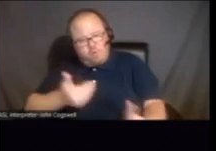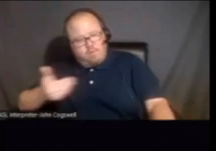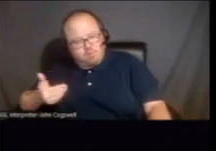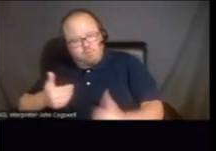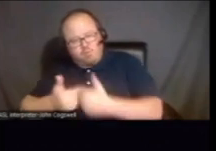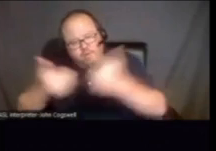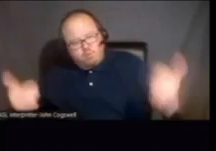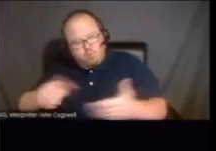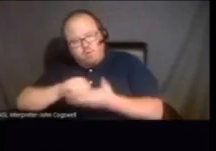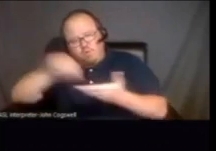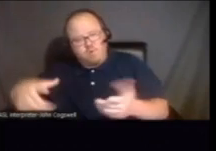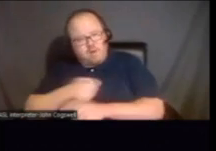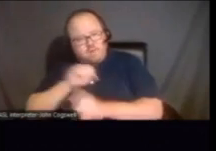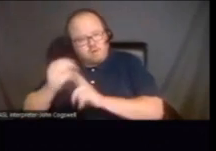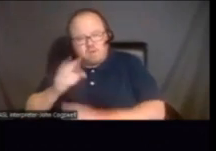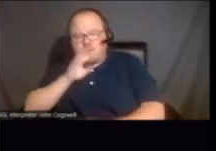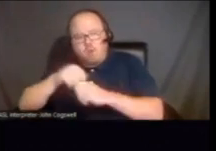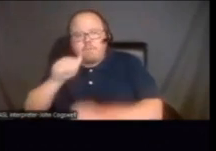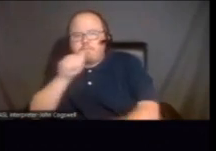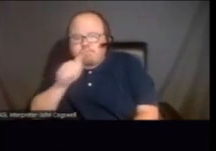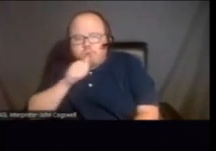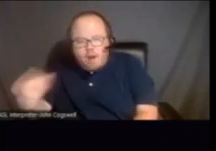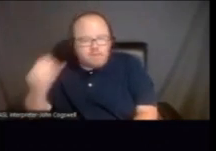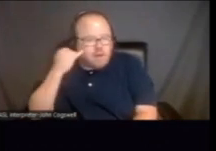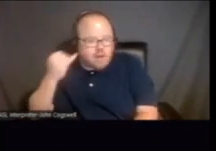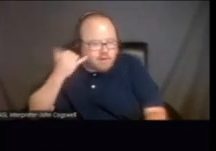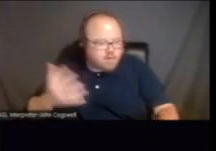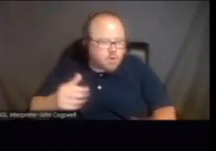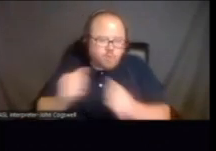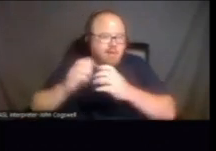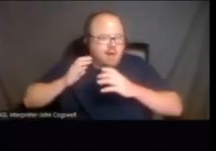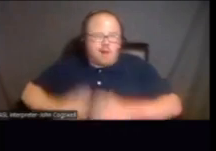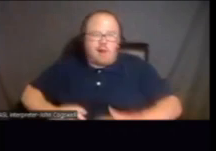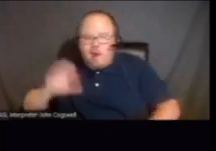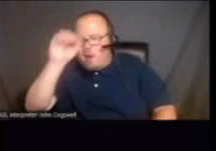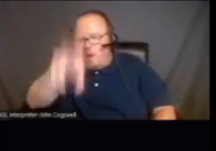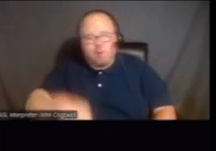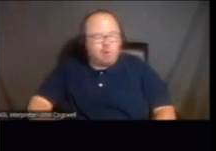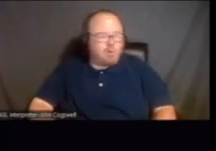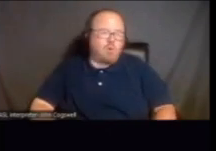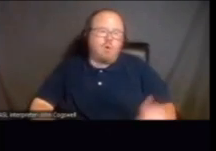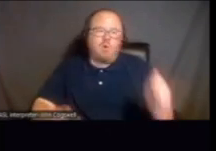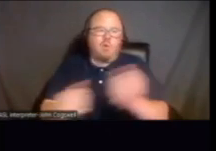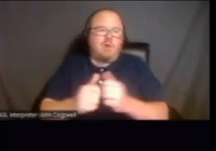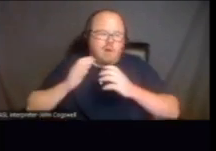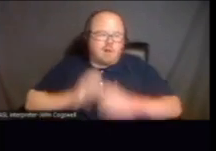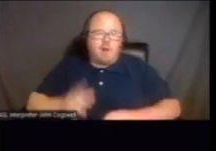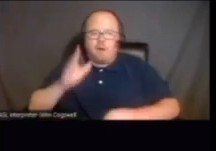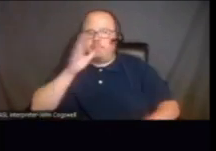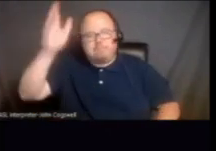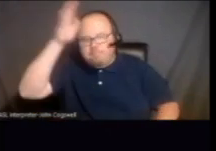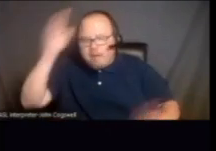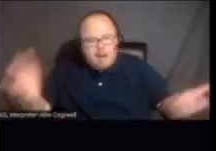situation to talk in private, either with the client or with the client's parents